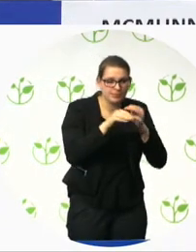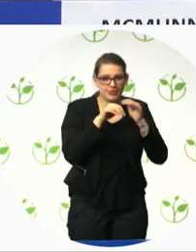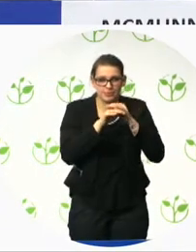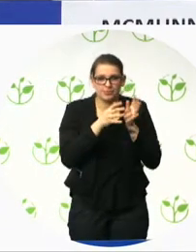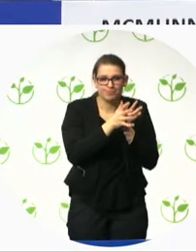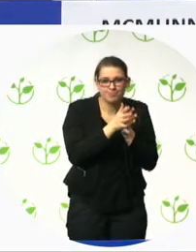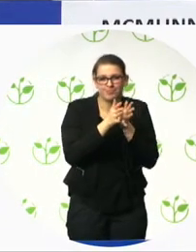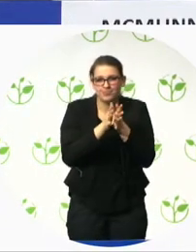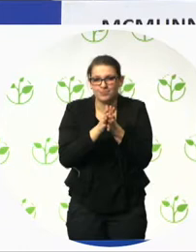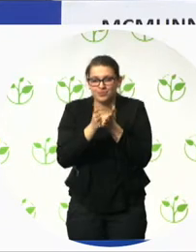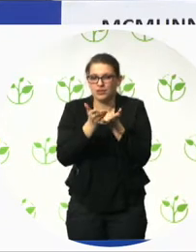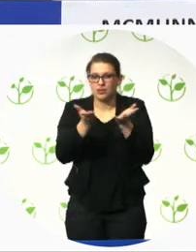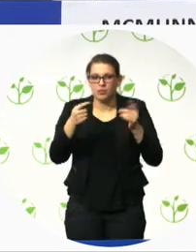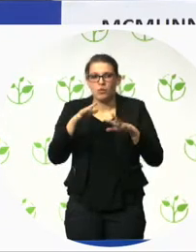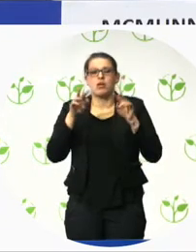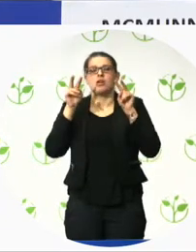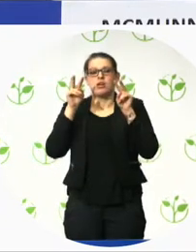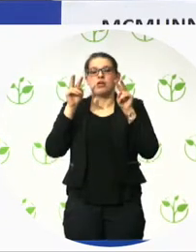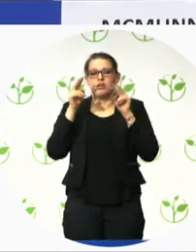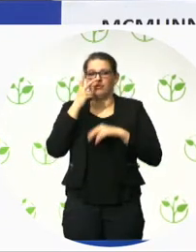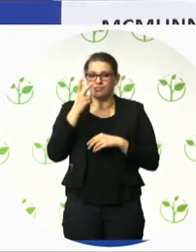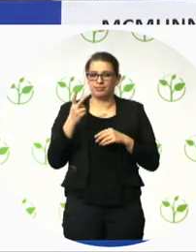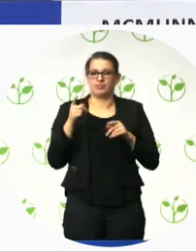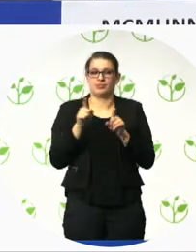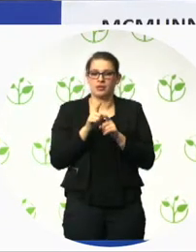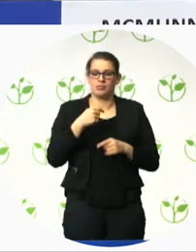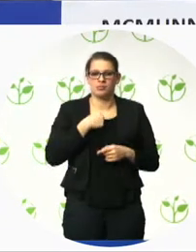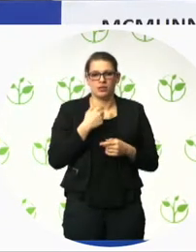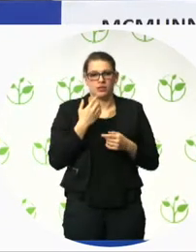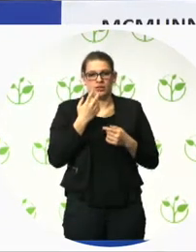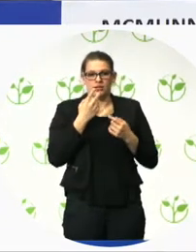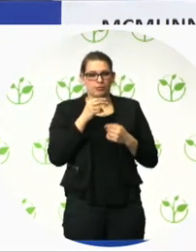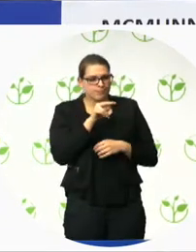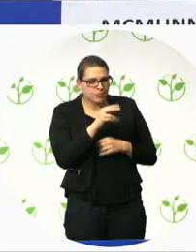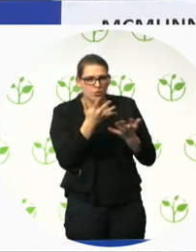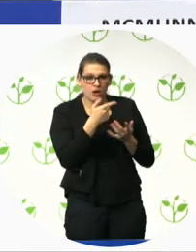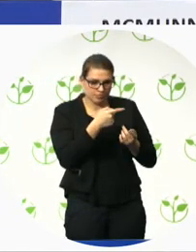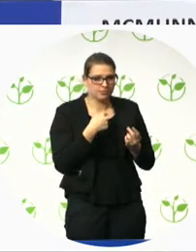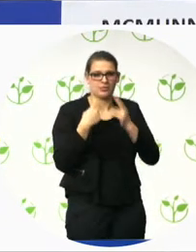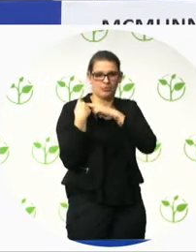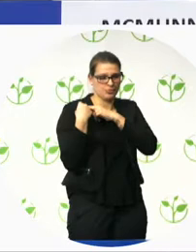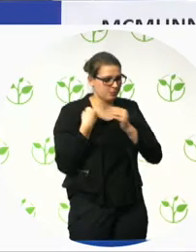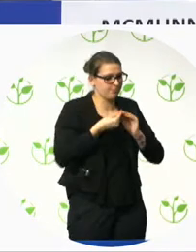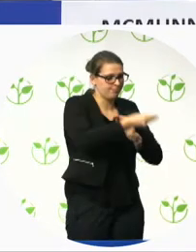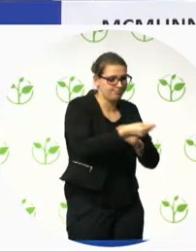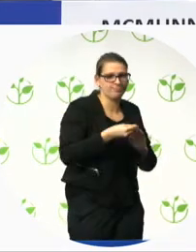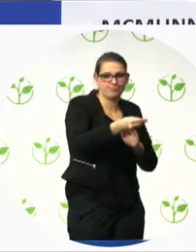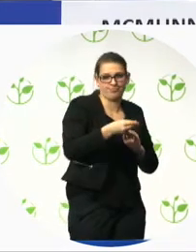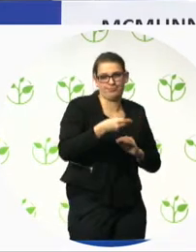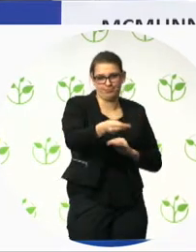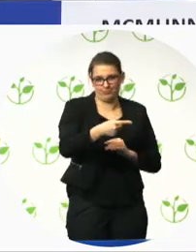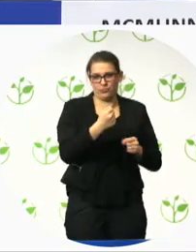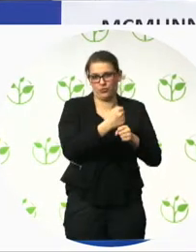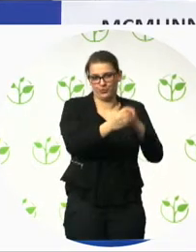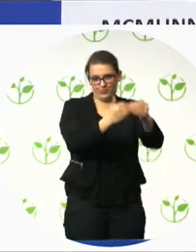a foregone conclusion and I had to make several approaches before we got it identified. And it was based around our outcomes and saying